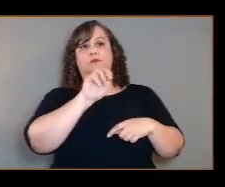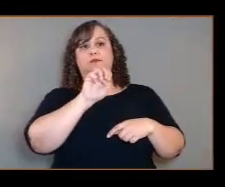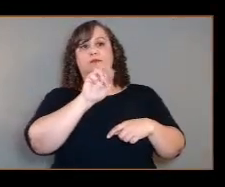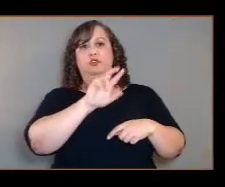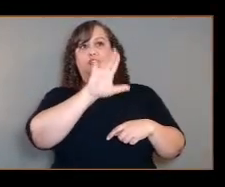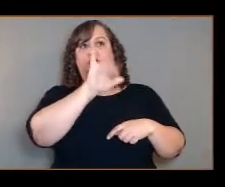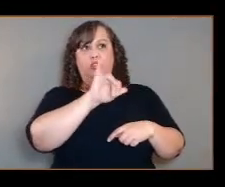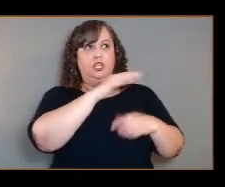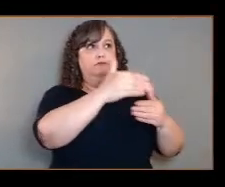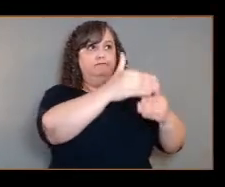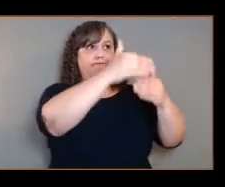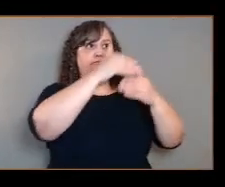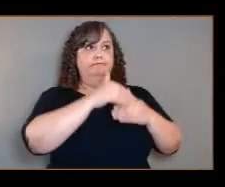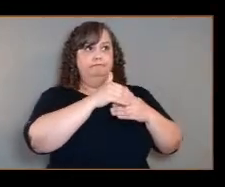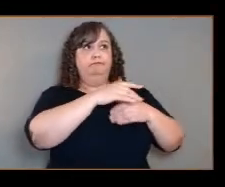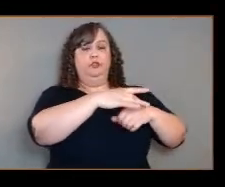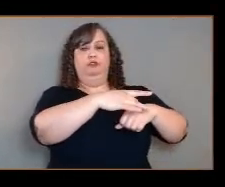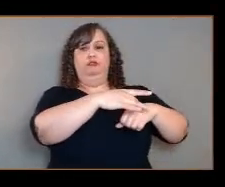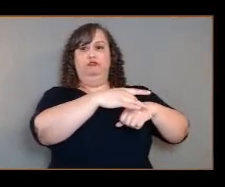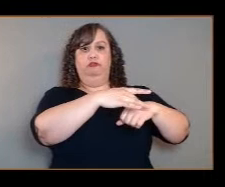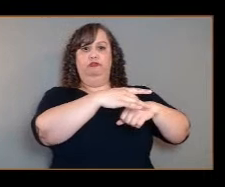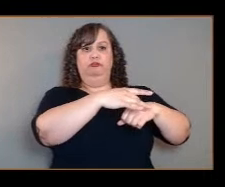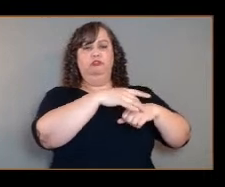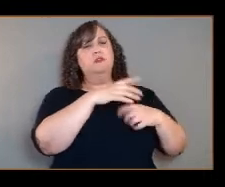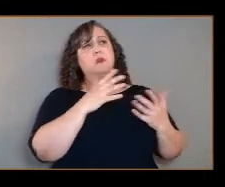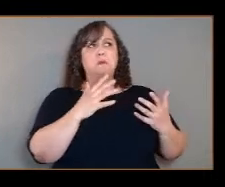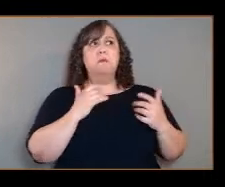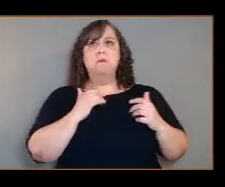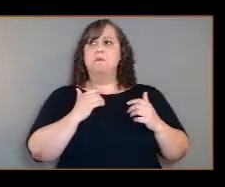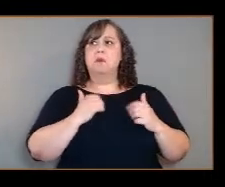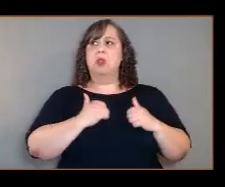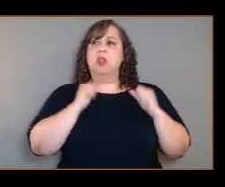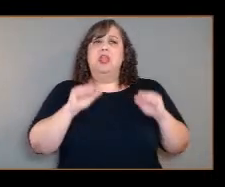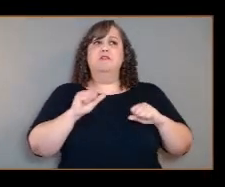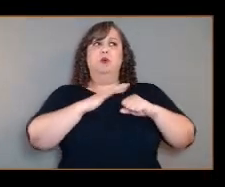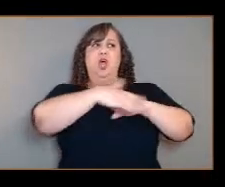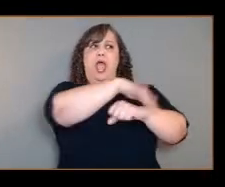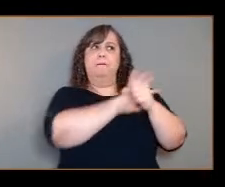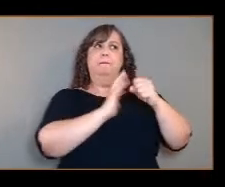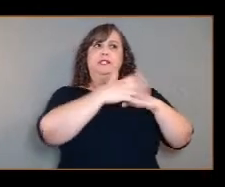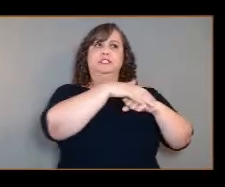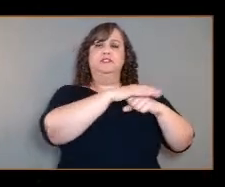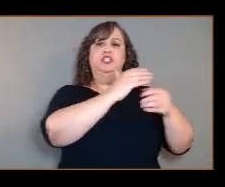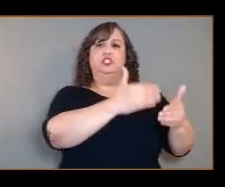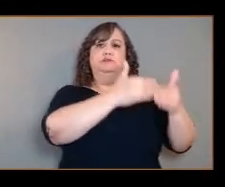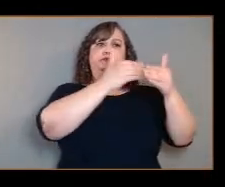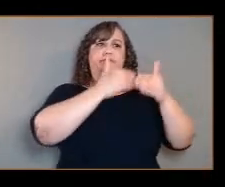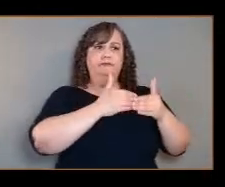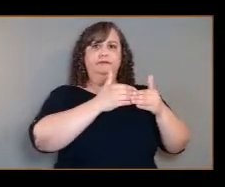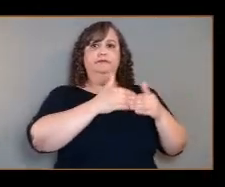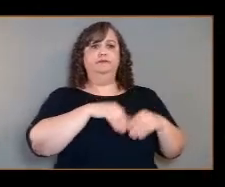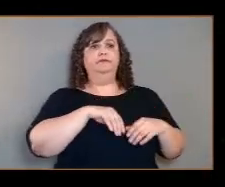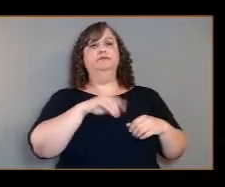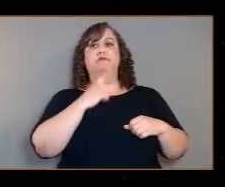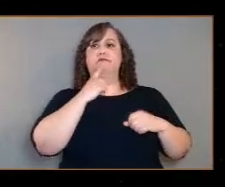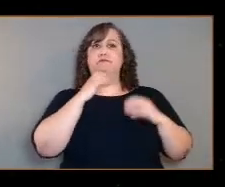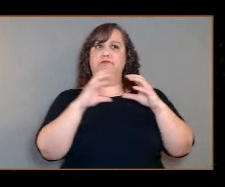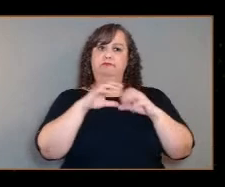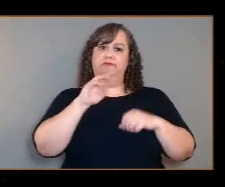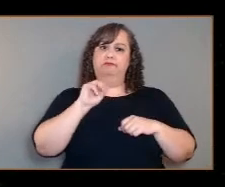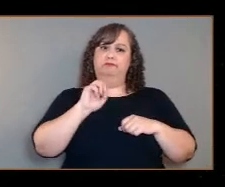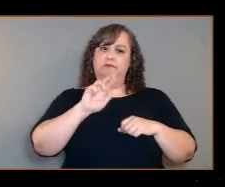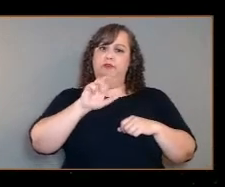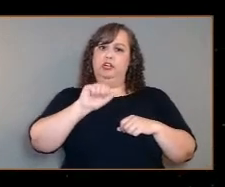with a habitable atmosphere. And then comes Mars with a